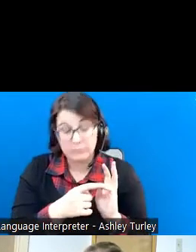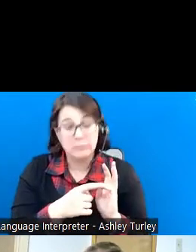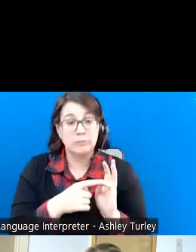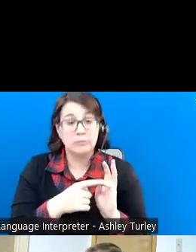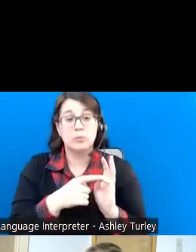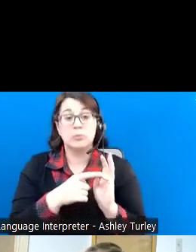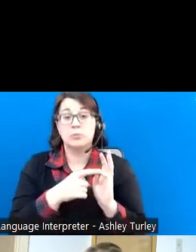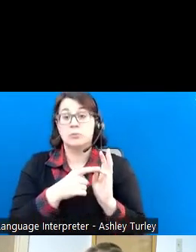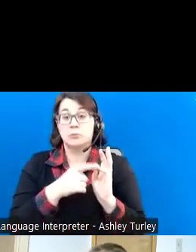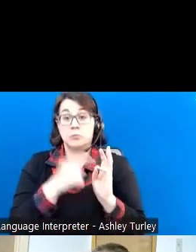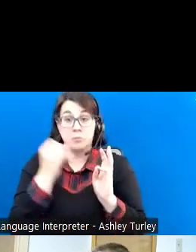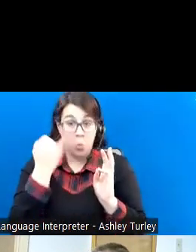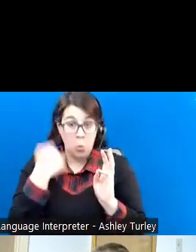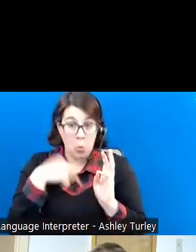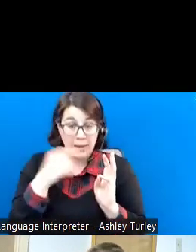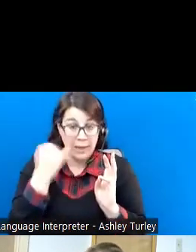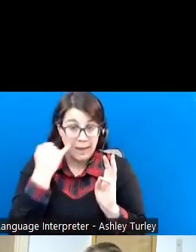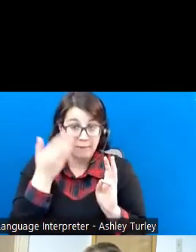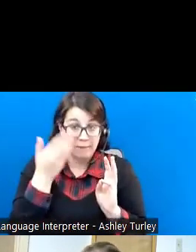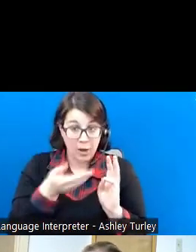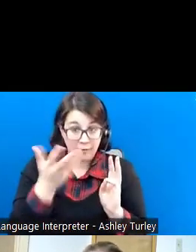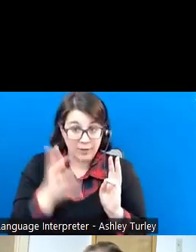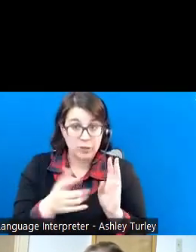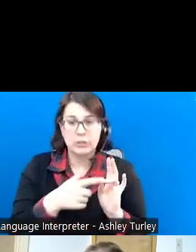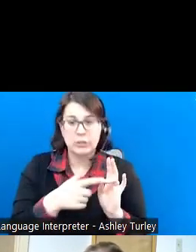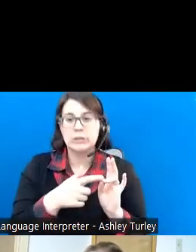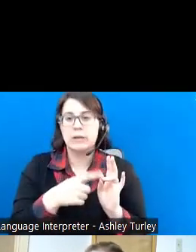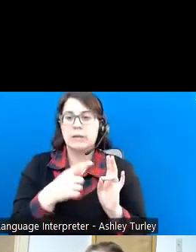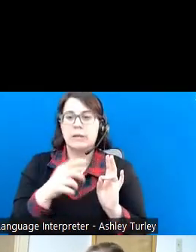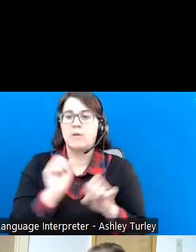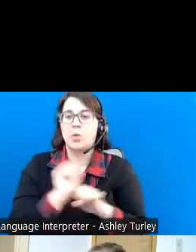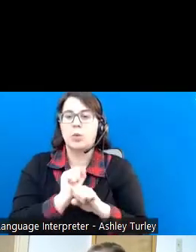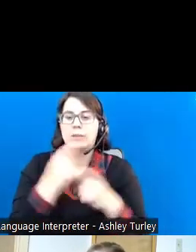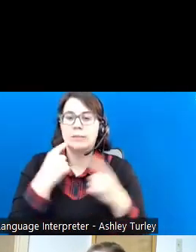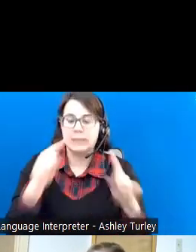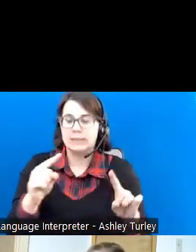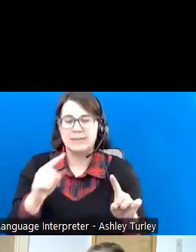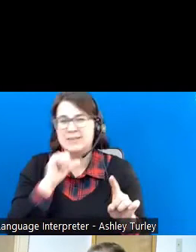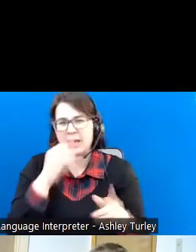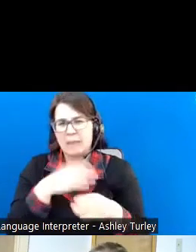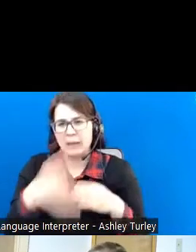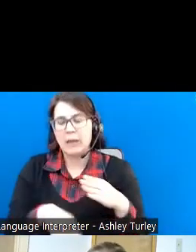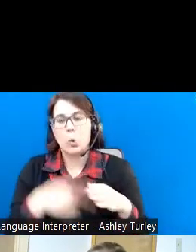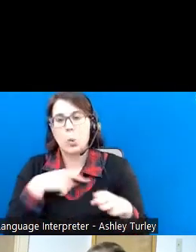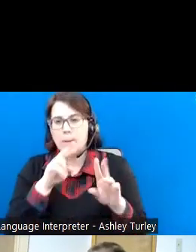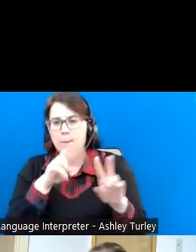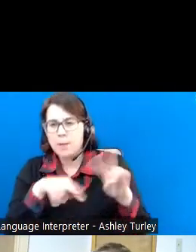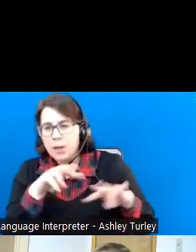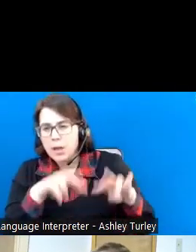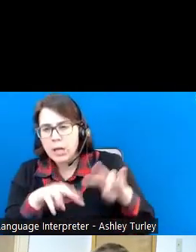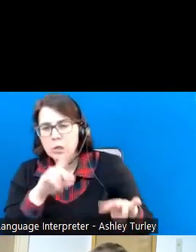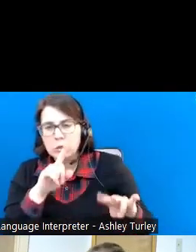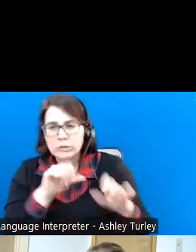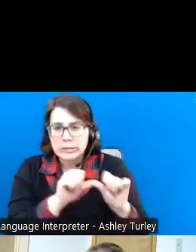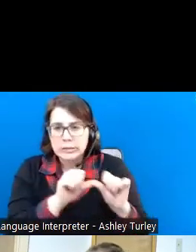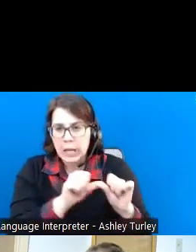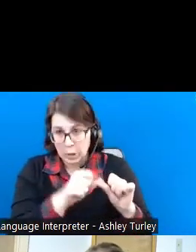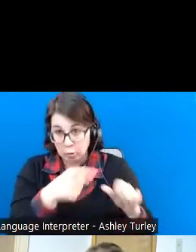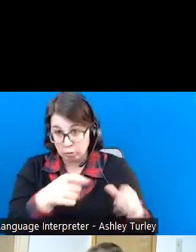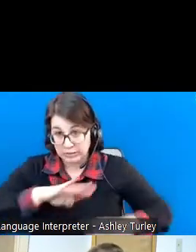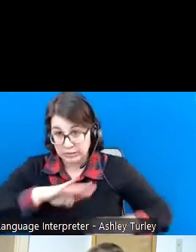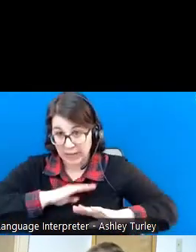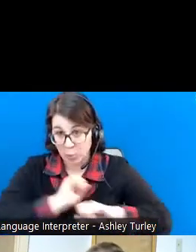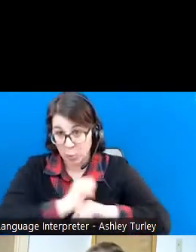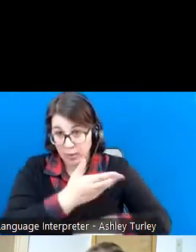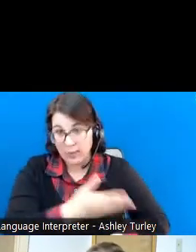that a vocational success. But that doesn't, that's not always the end of it. We want to monitor you and stay with you and make sure that you're satisfied with your employment,